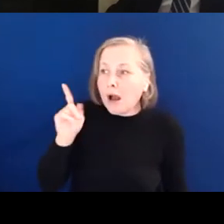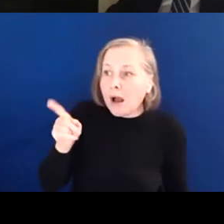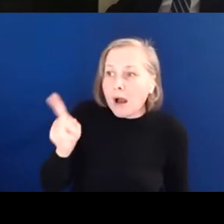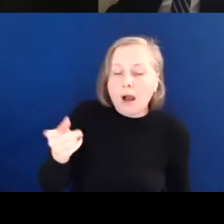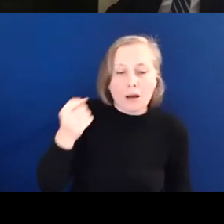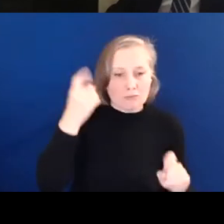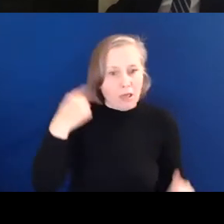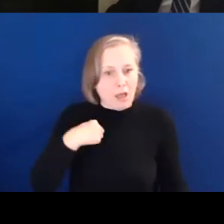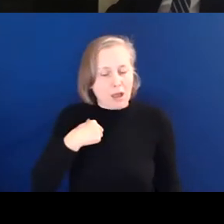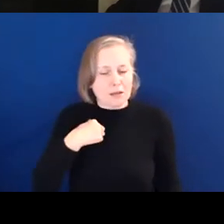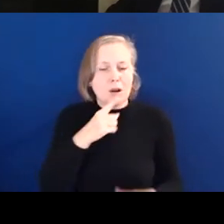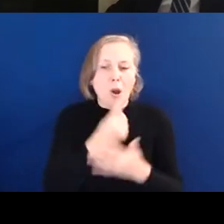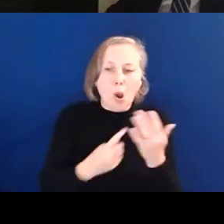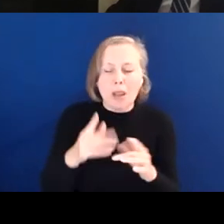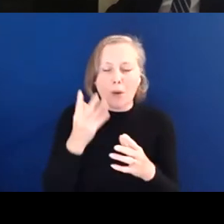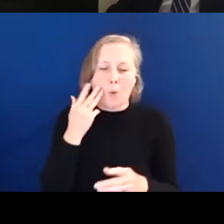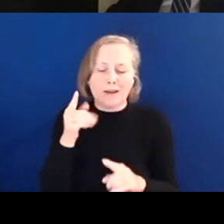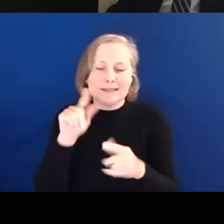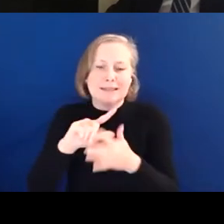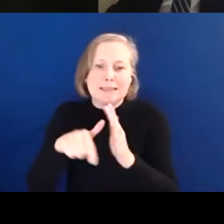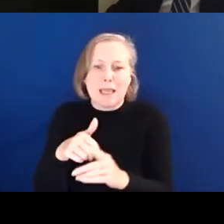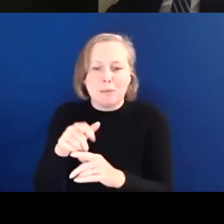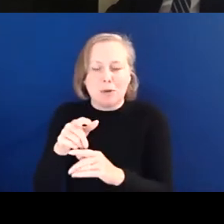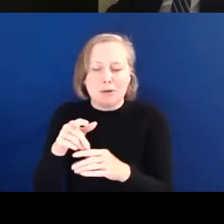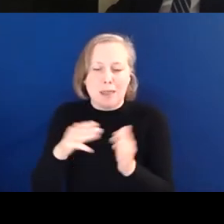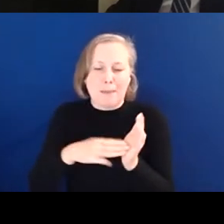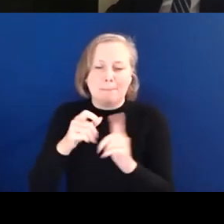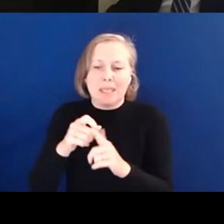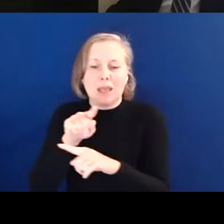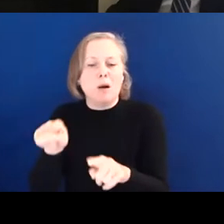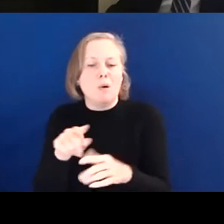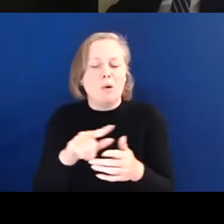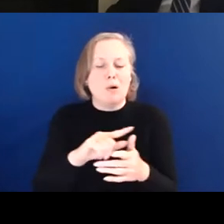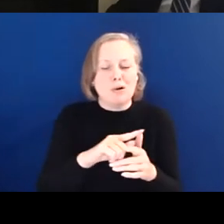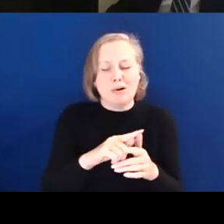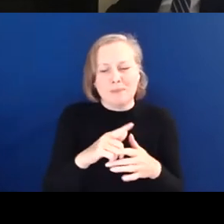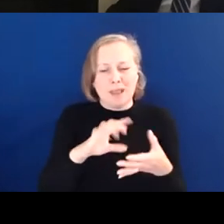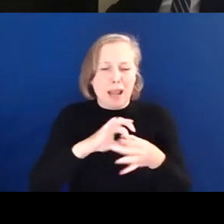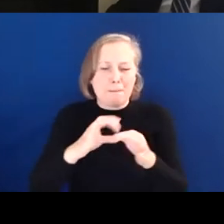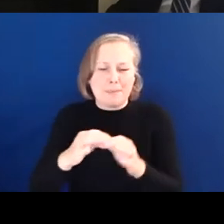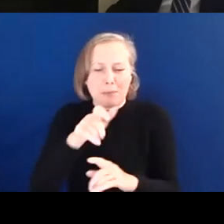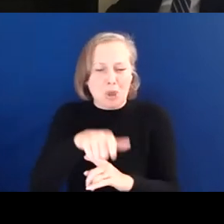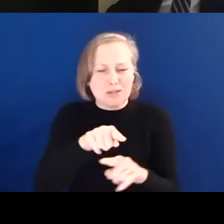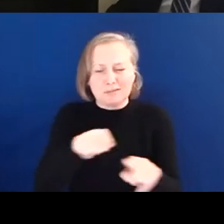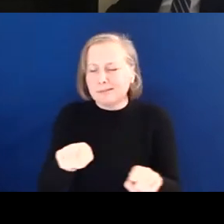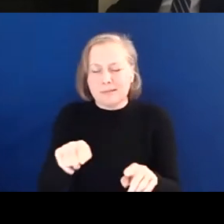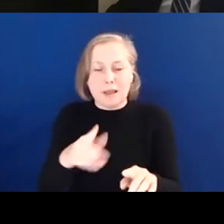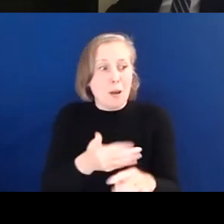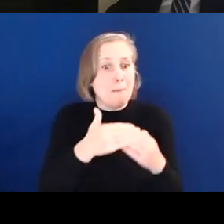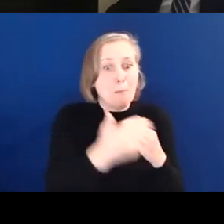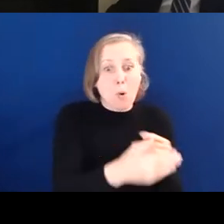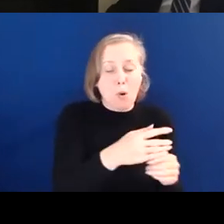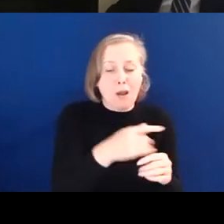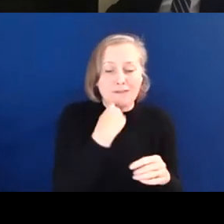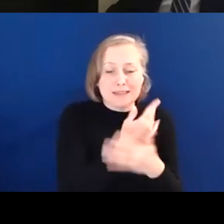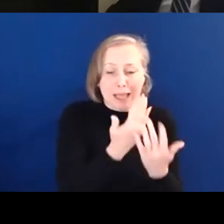it happens to a disabled minister or Paralympian, but every time it happens. In fact, we have to stop talking about poor access and tell